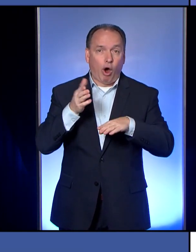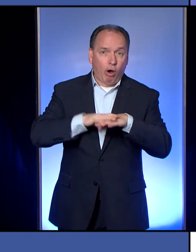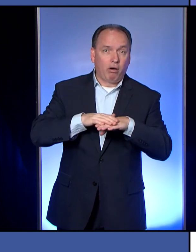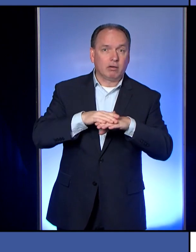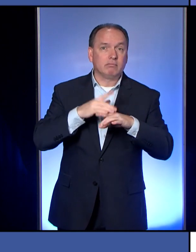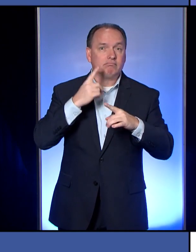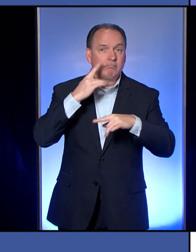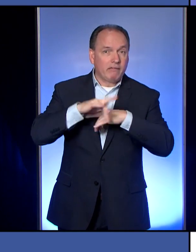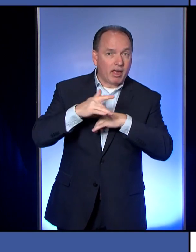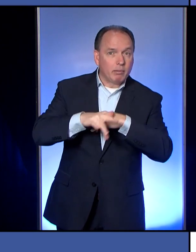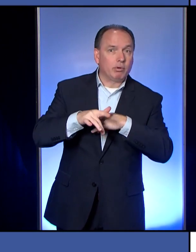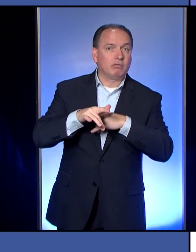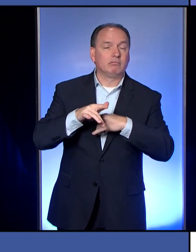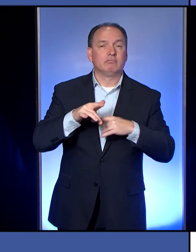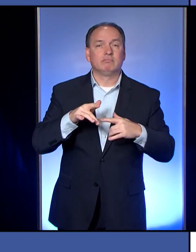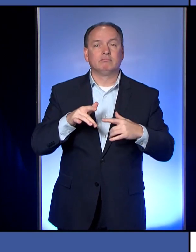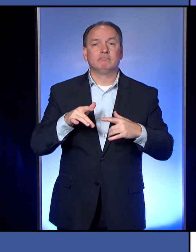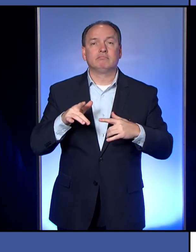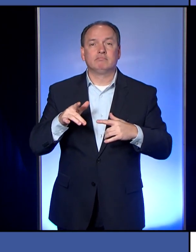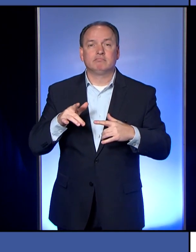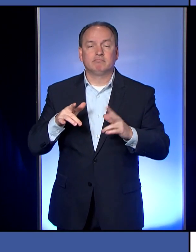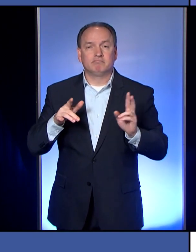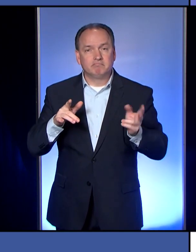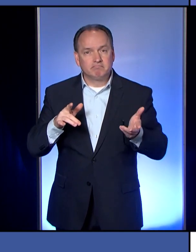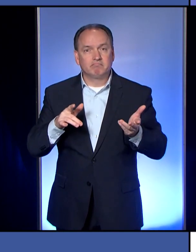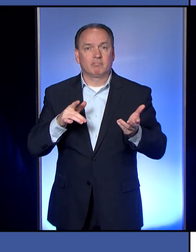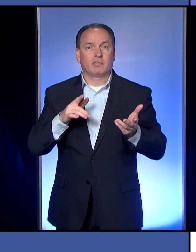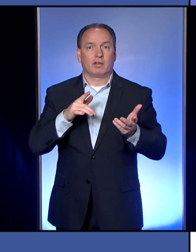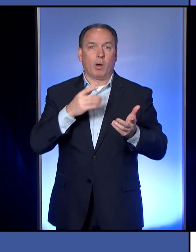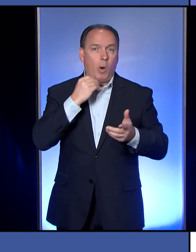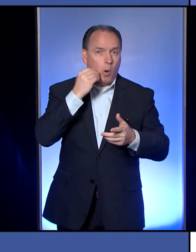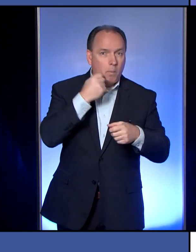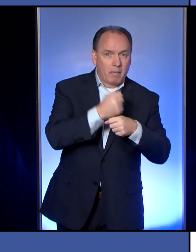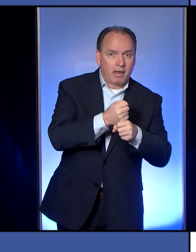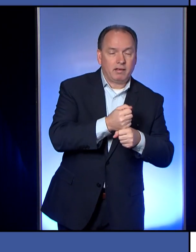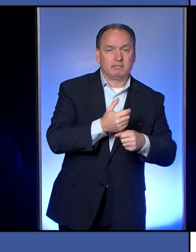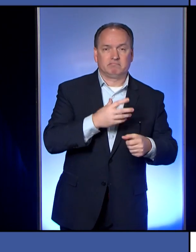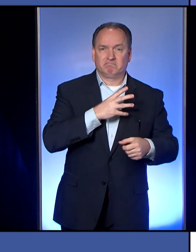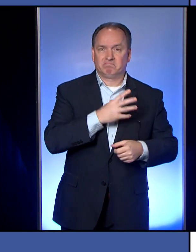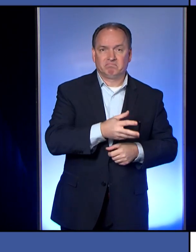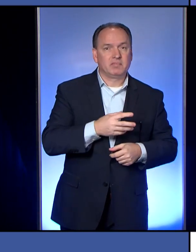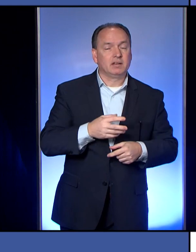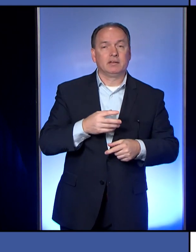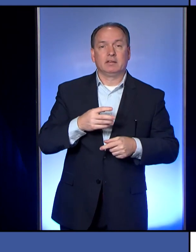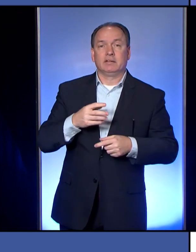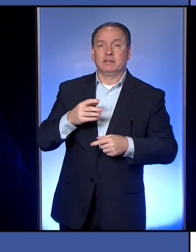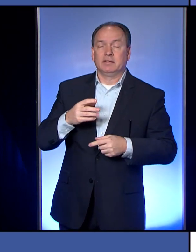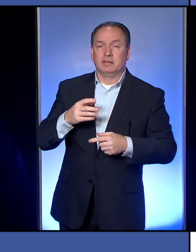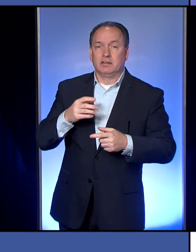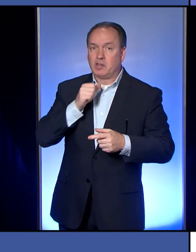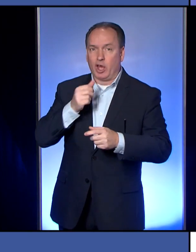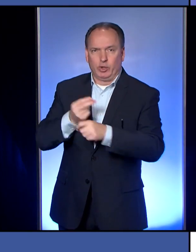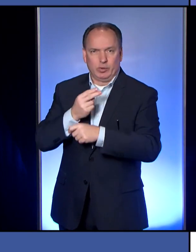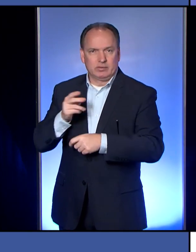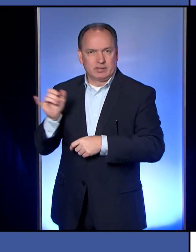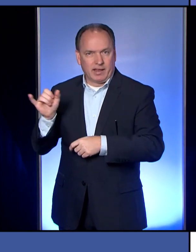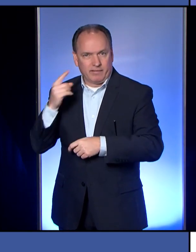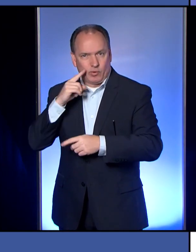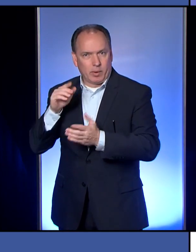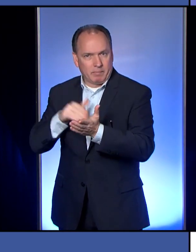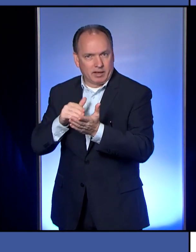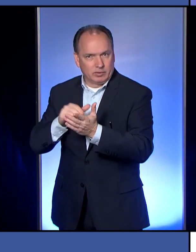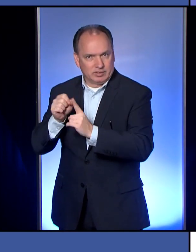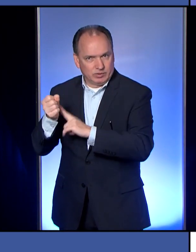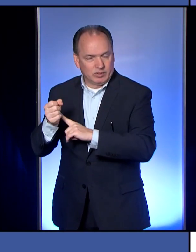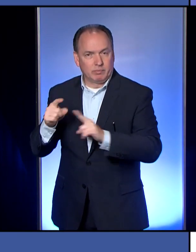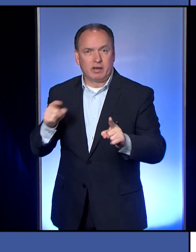available and it's not a mask that would be used by our healthcare providers, our first responders, then I think it doesn't hurt to wear